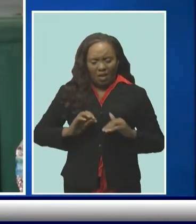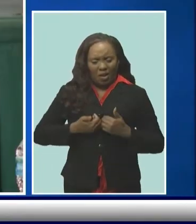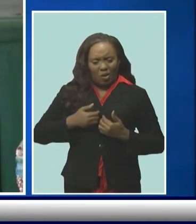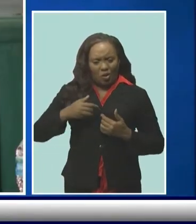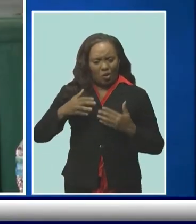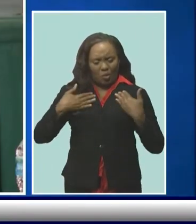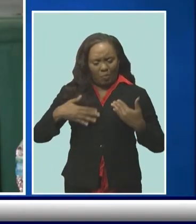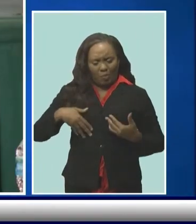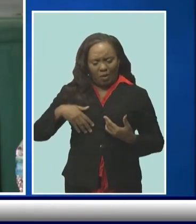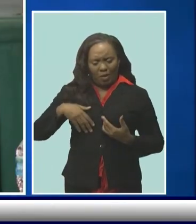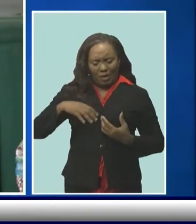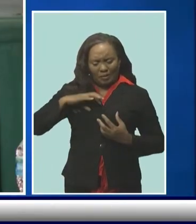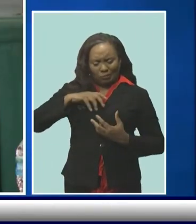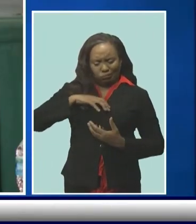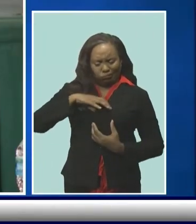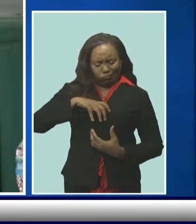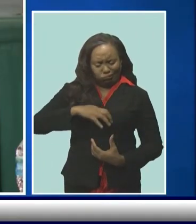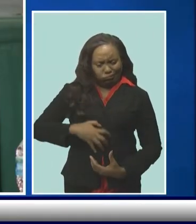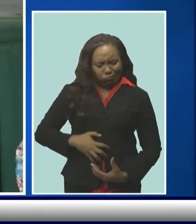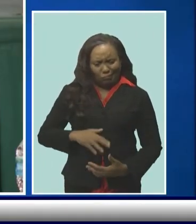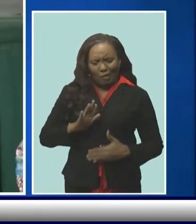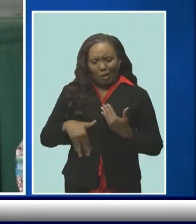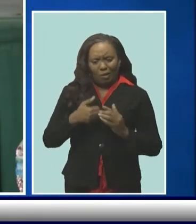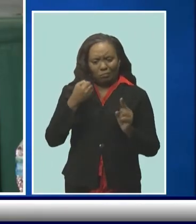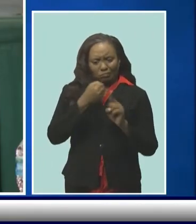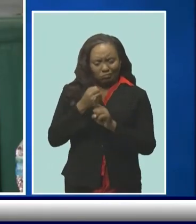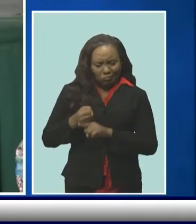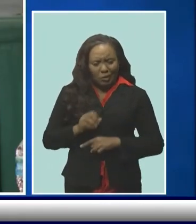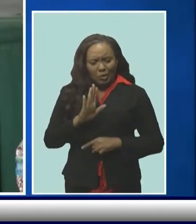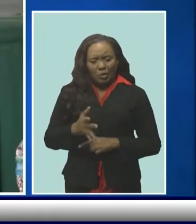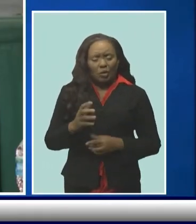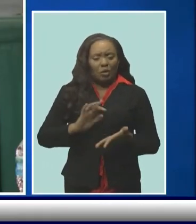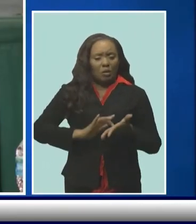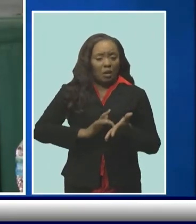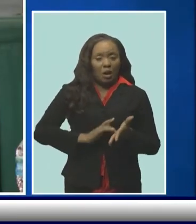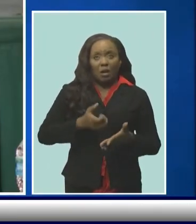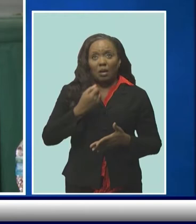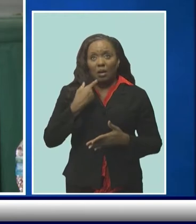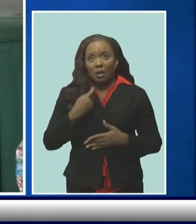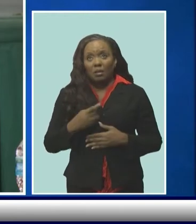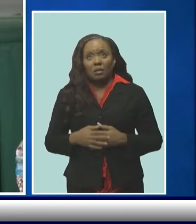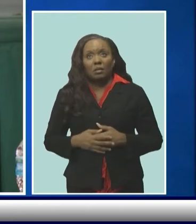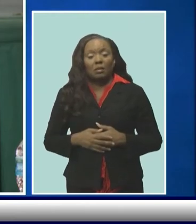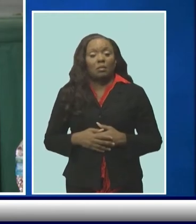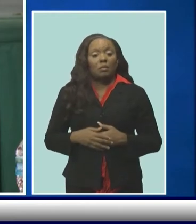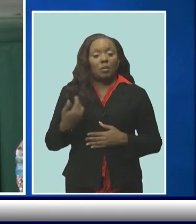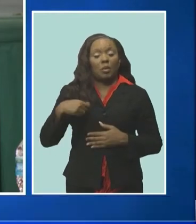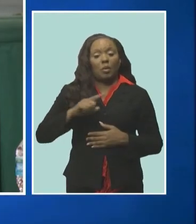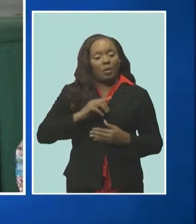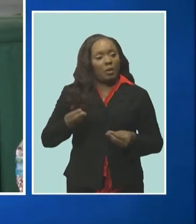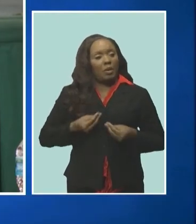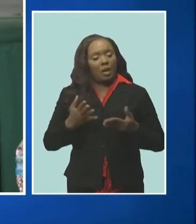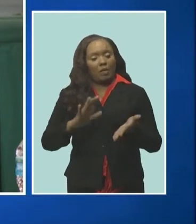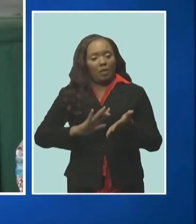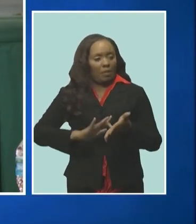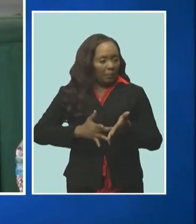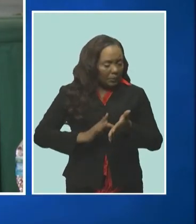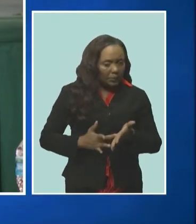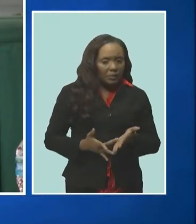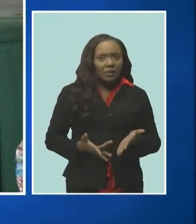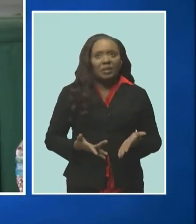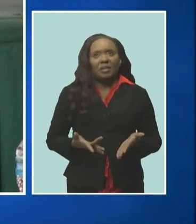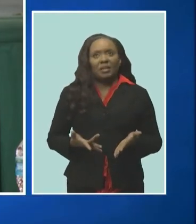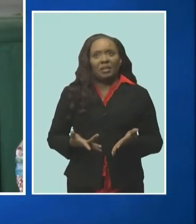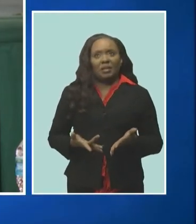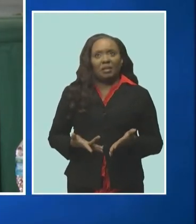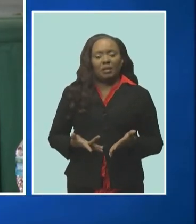it changes the impact the medications that we prescribe they're not meant to be prescribed when you're outside dehydrated in the heat that's not the